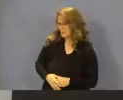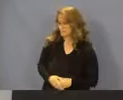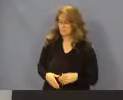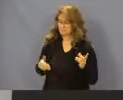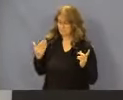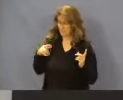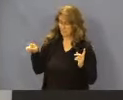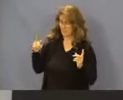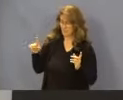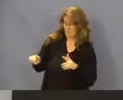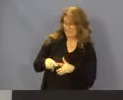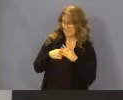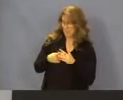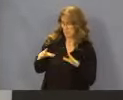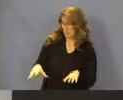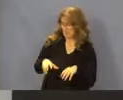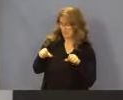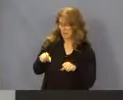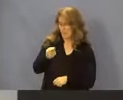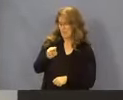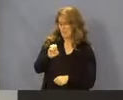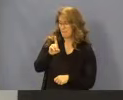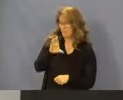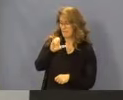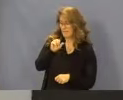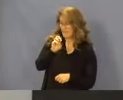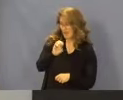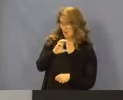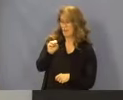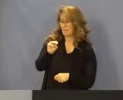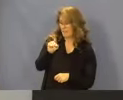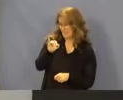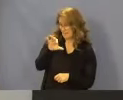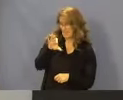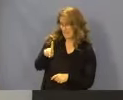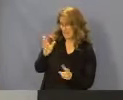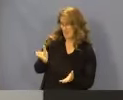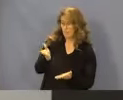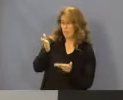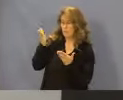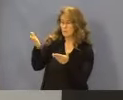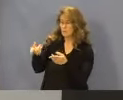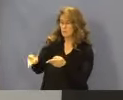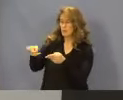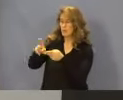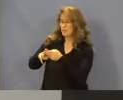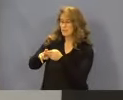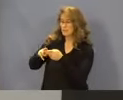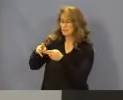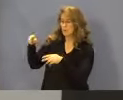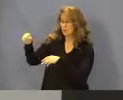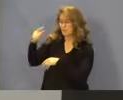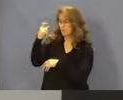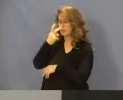Presenting for initial adoption pending Medicare and Medicaid services acceptance, a proposal to increase select reimbursement rates for